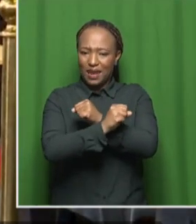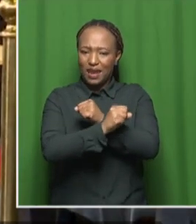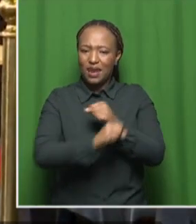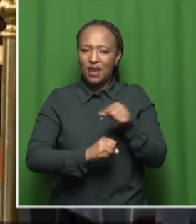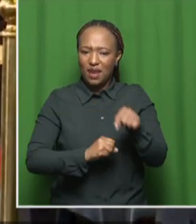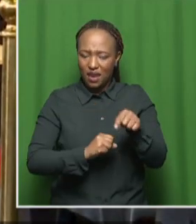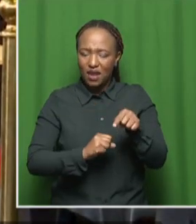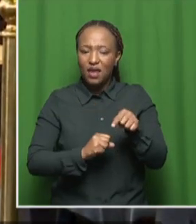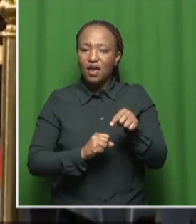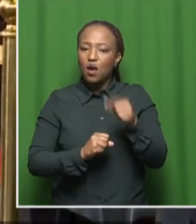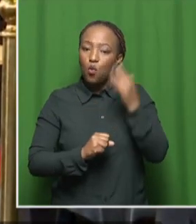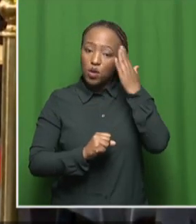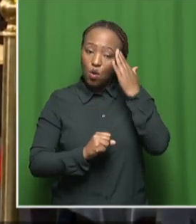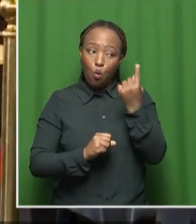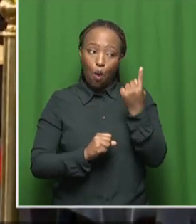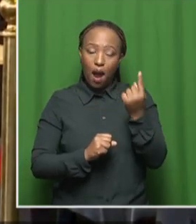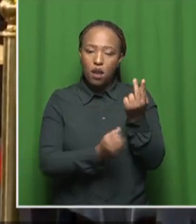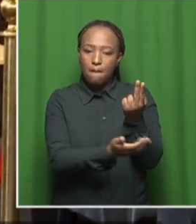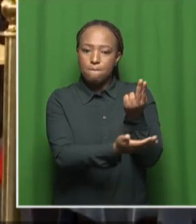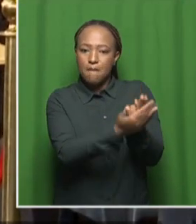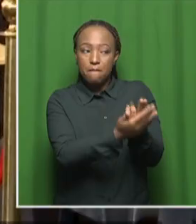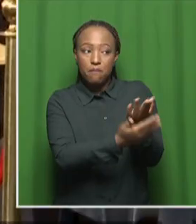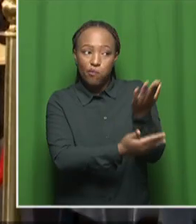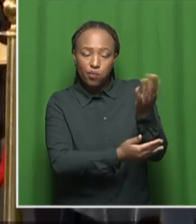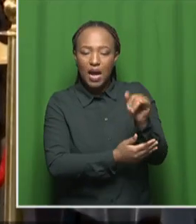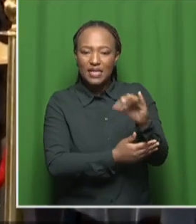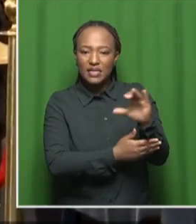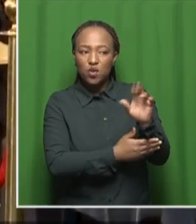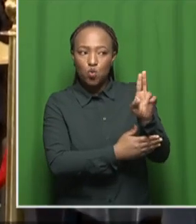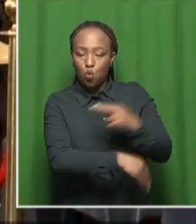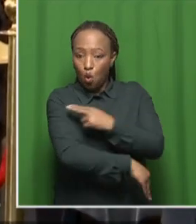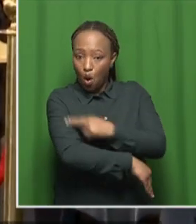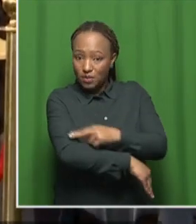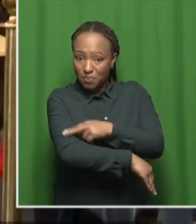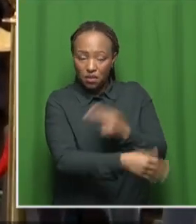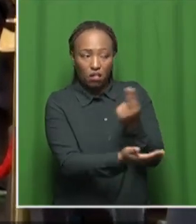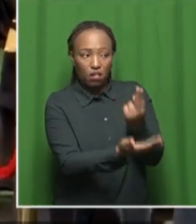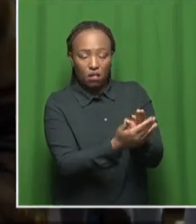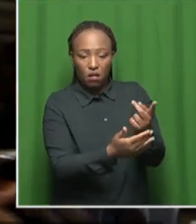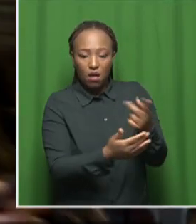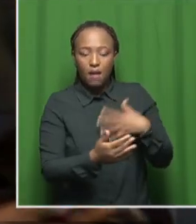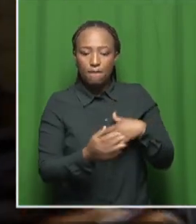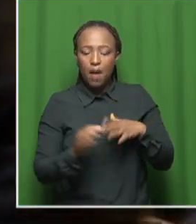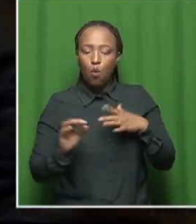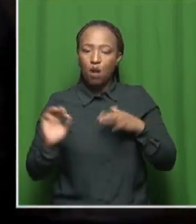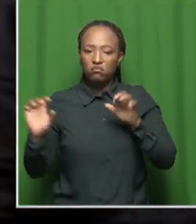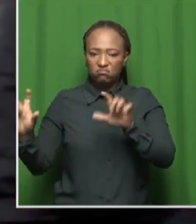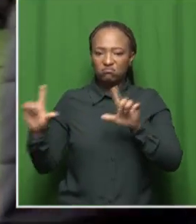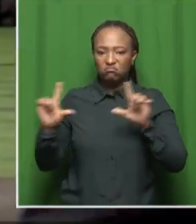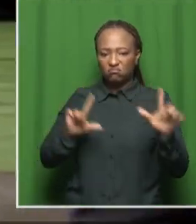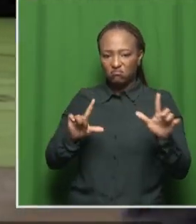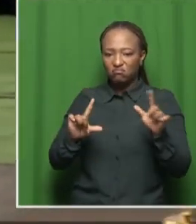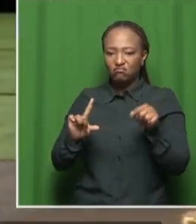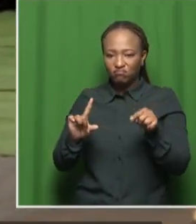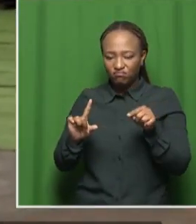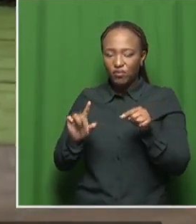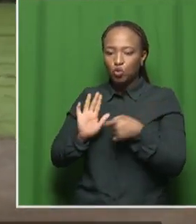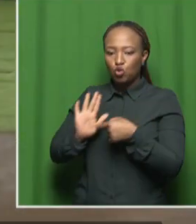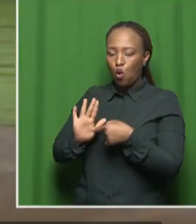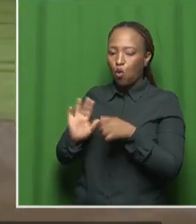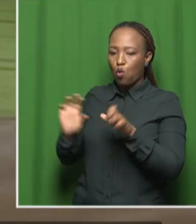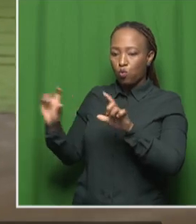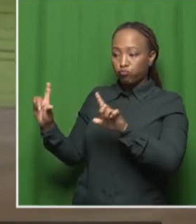them is still in ICU receiving medical care. Well, I'm just going to step out of the shot, Lien, just to take you